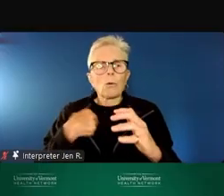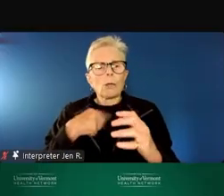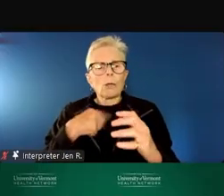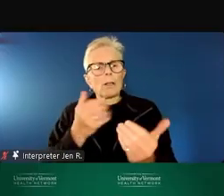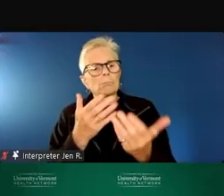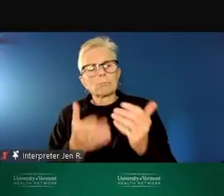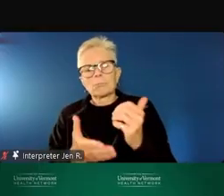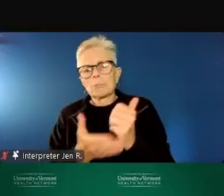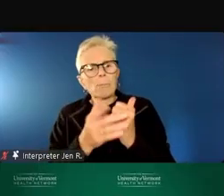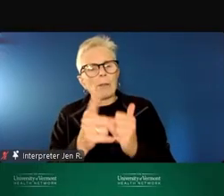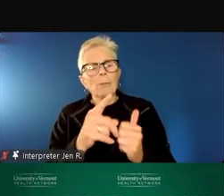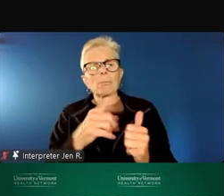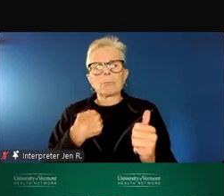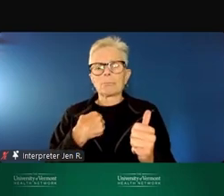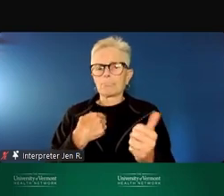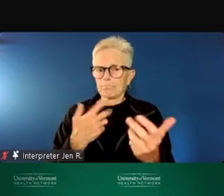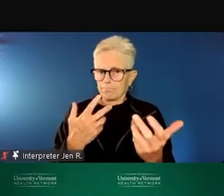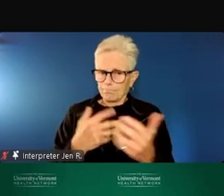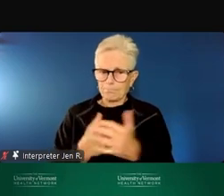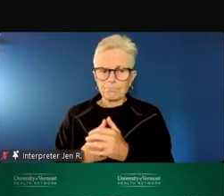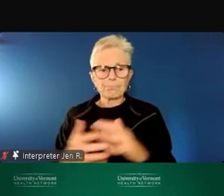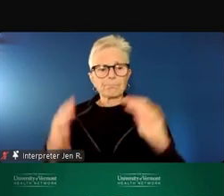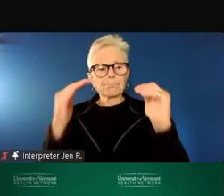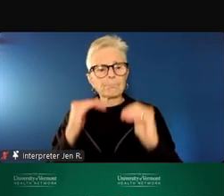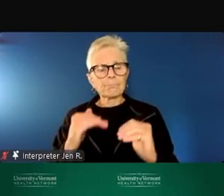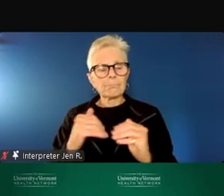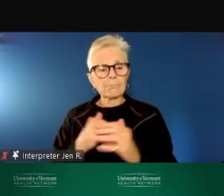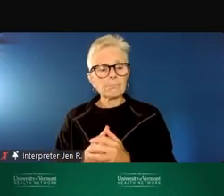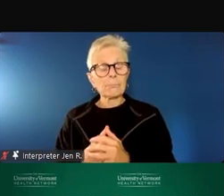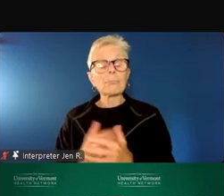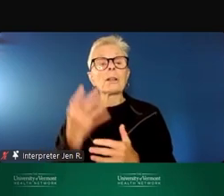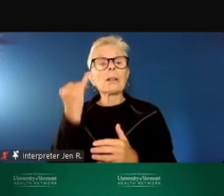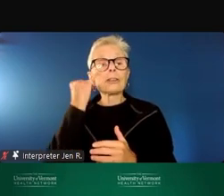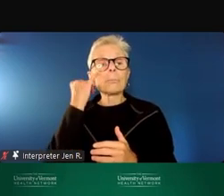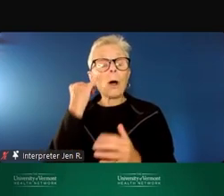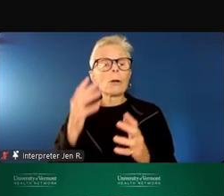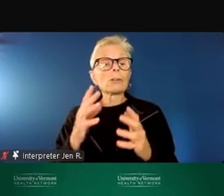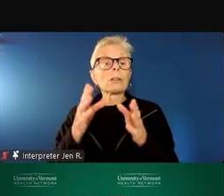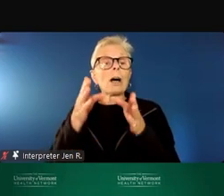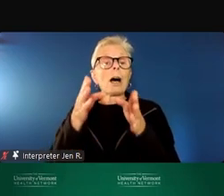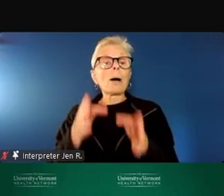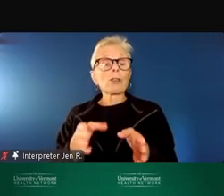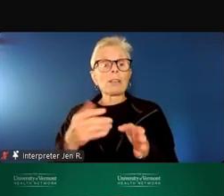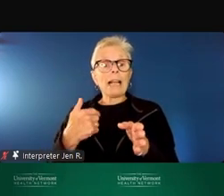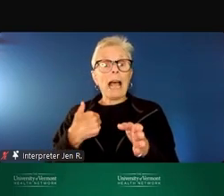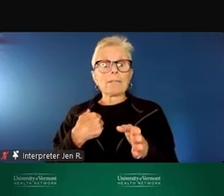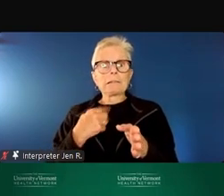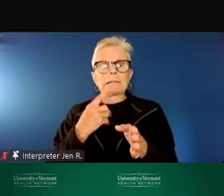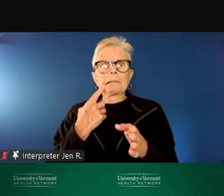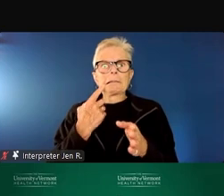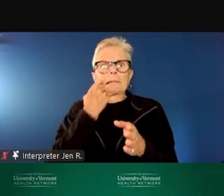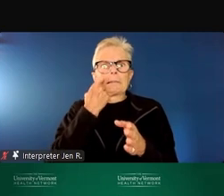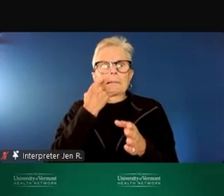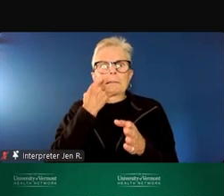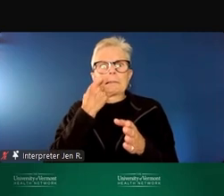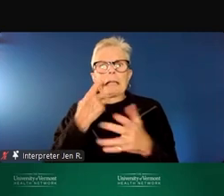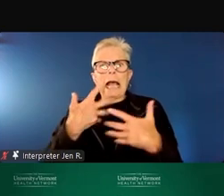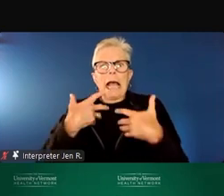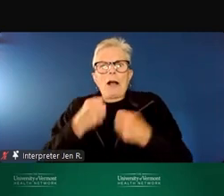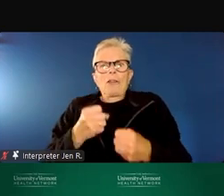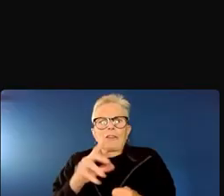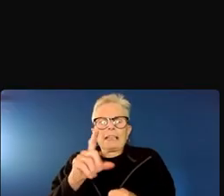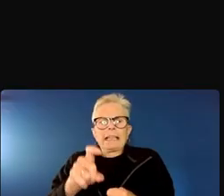If someone is experiencing acute or very serious medical needs like